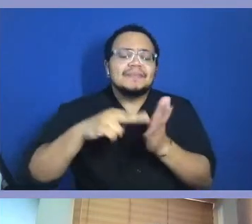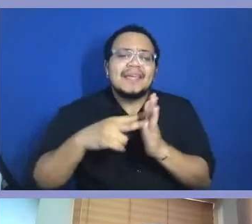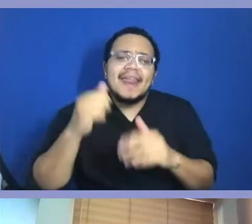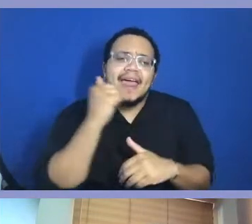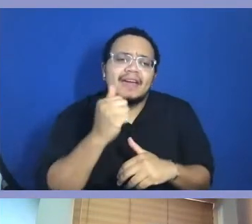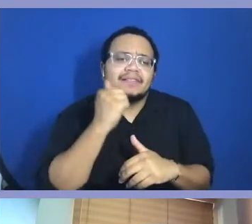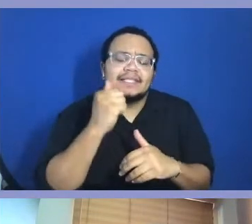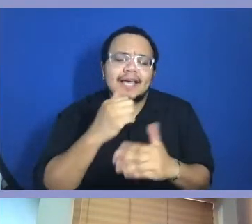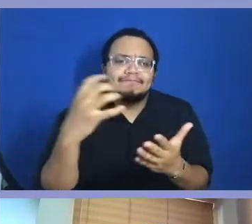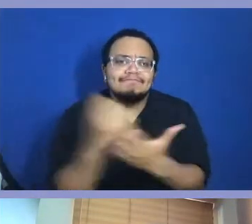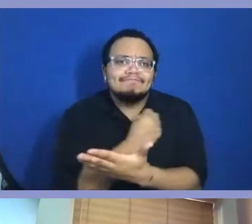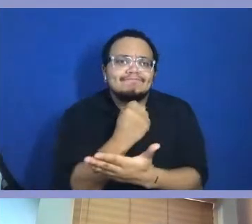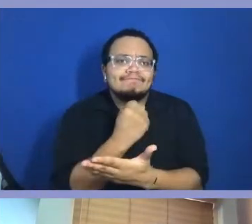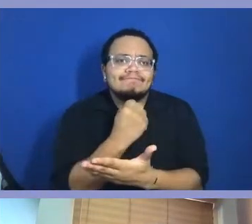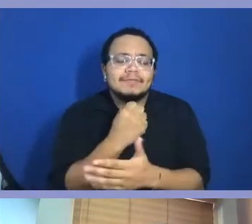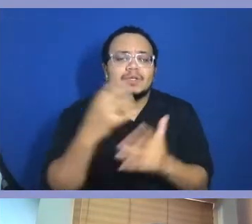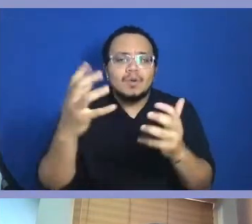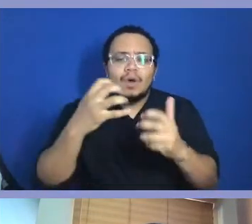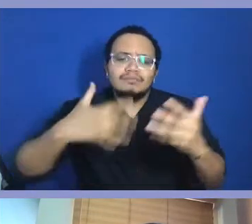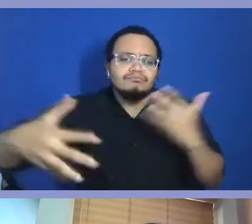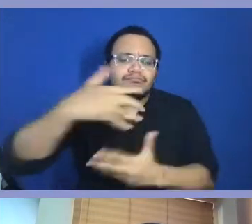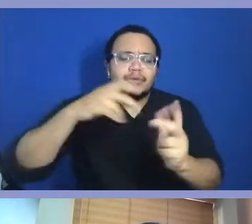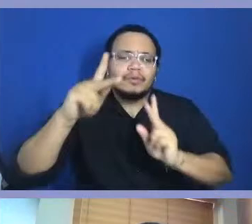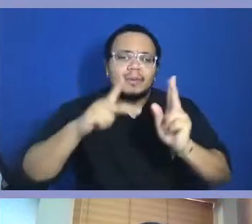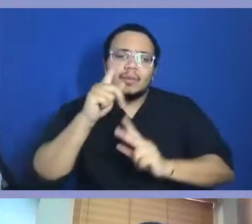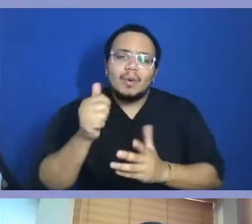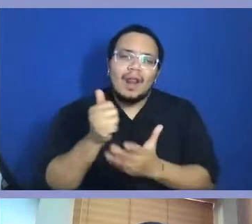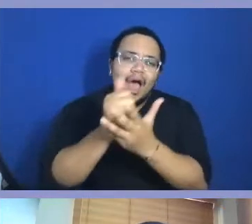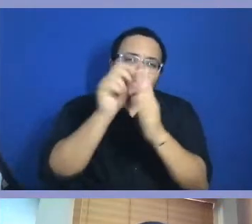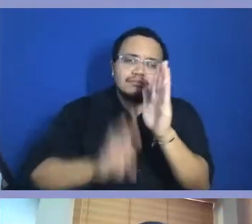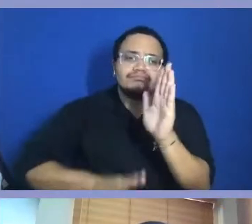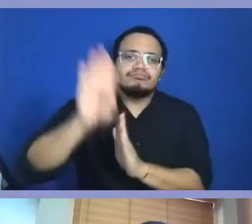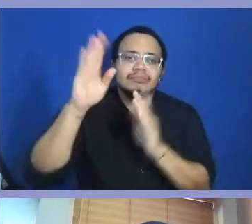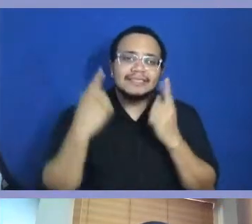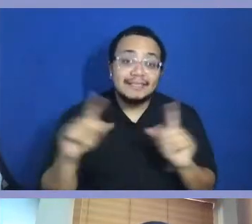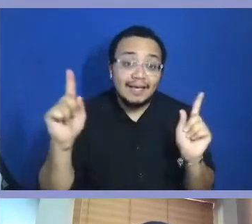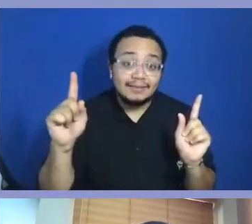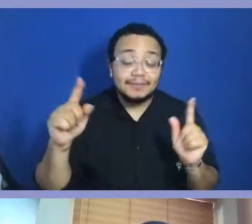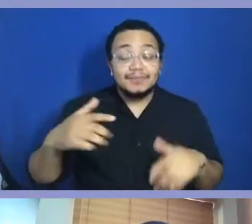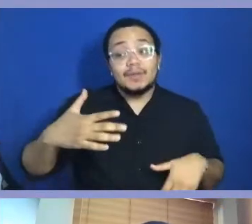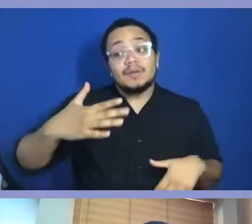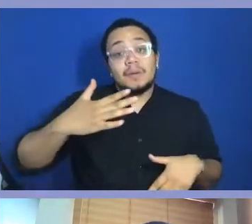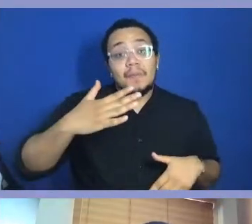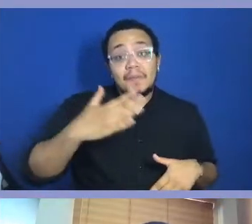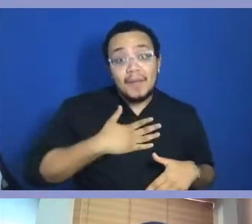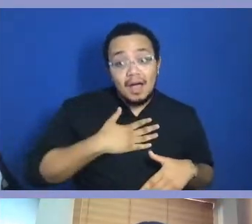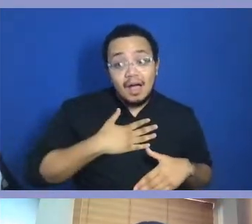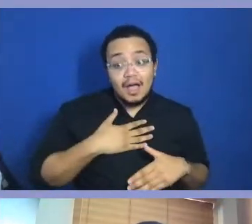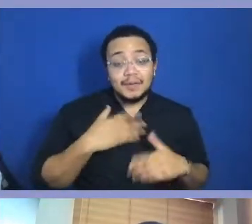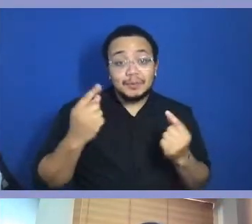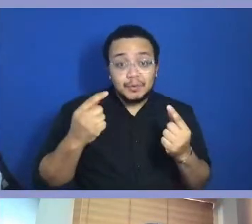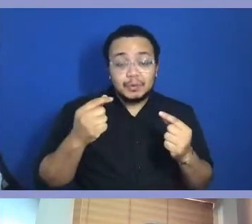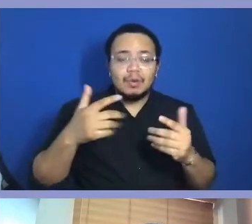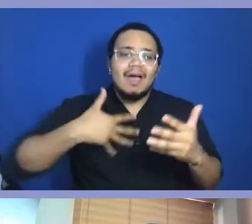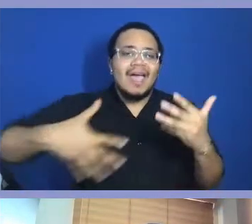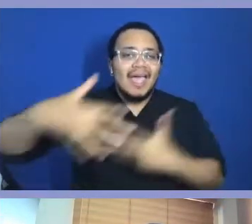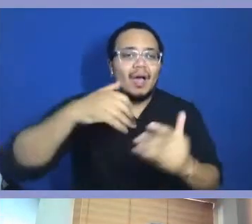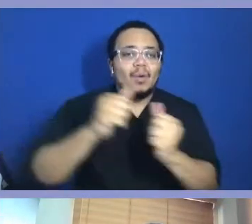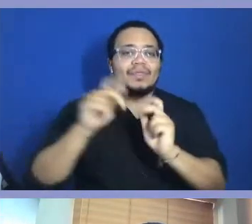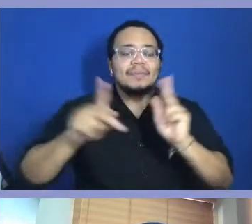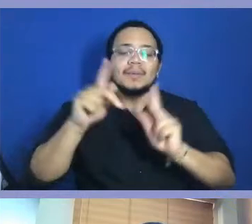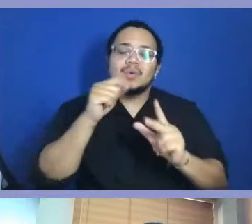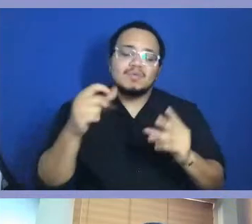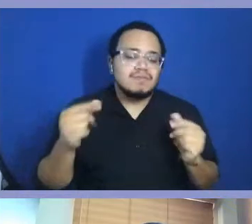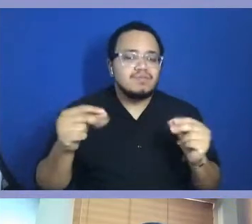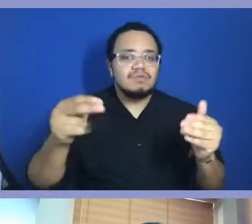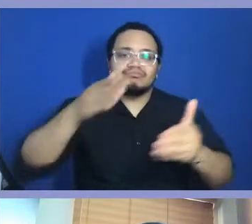That's the folk you want to be with. So, I hang out with people in the community who get stuff done. I